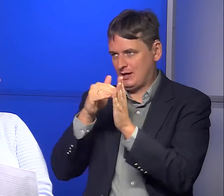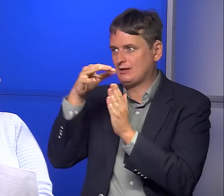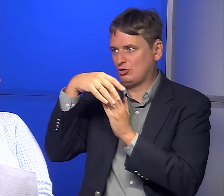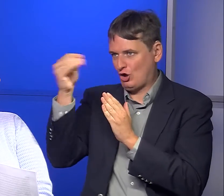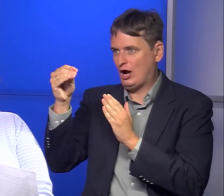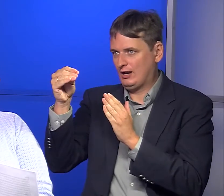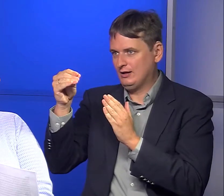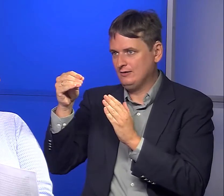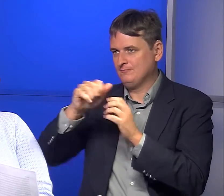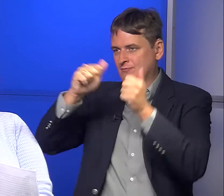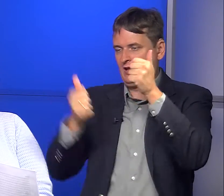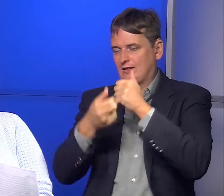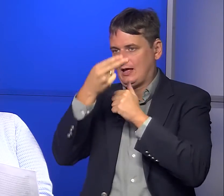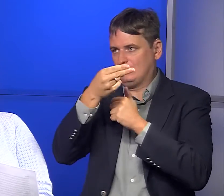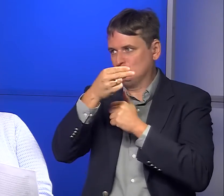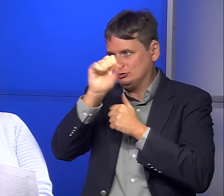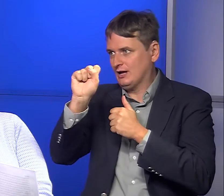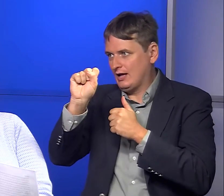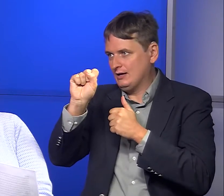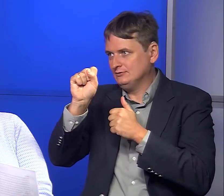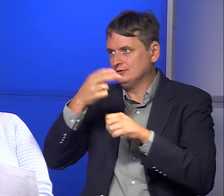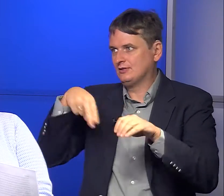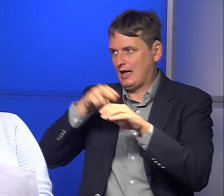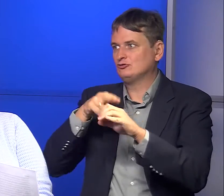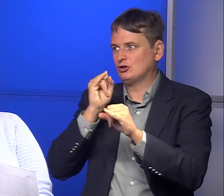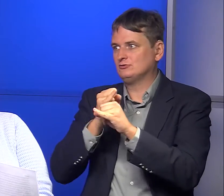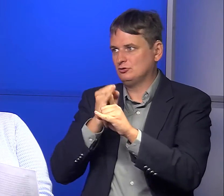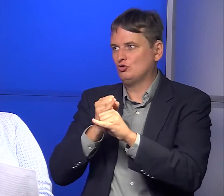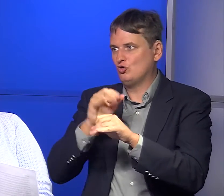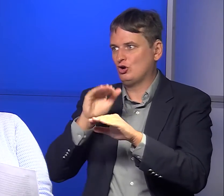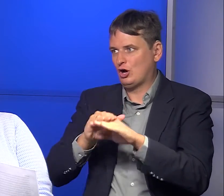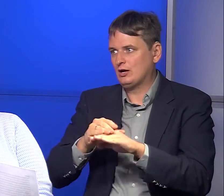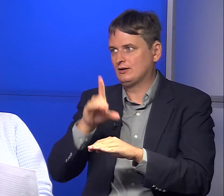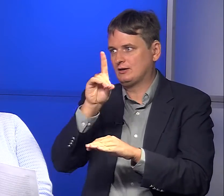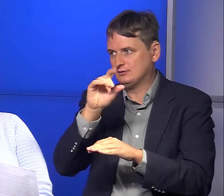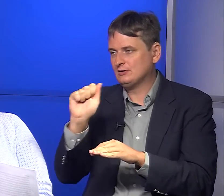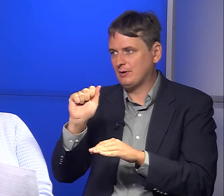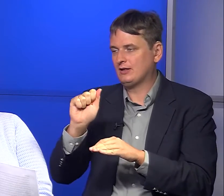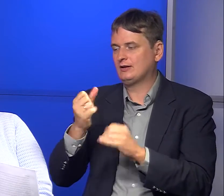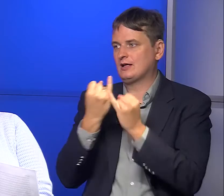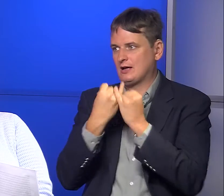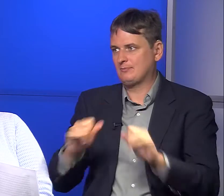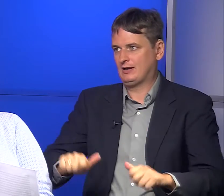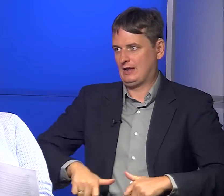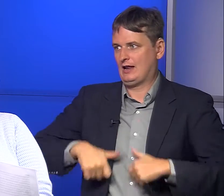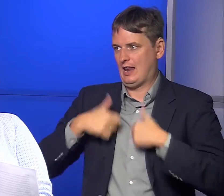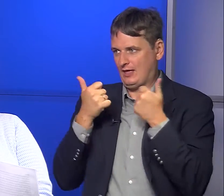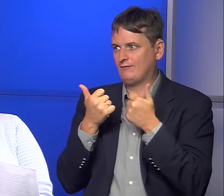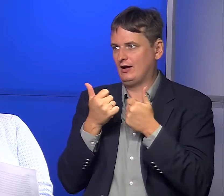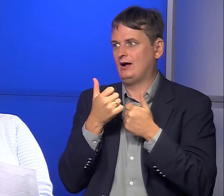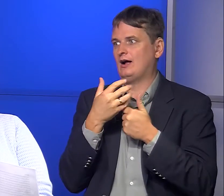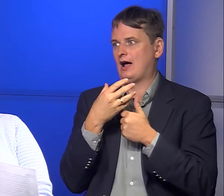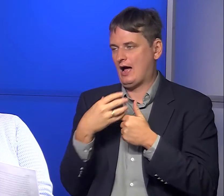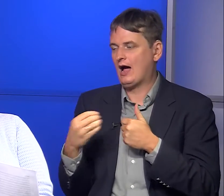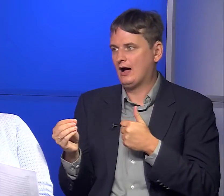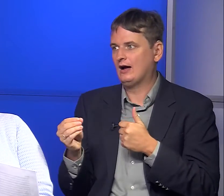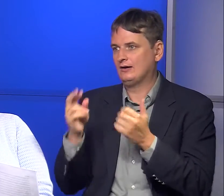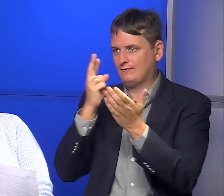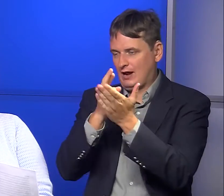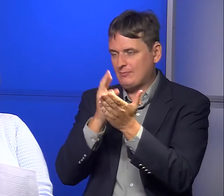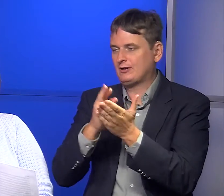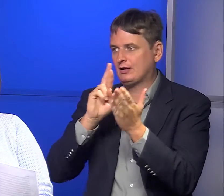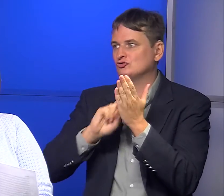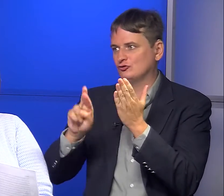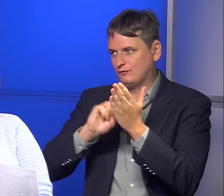4.75 million dollar grant under HHS, NASA General Institute on Disability, Independent Living